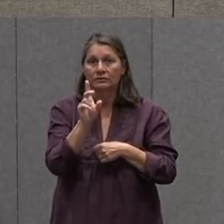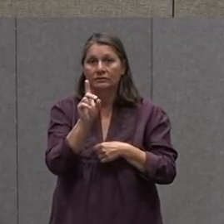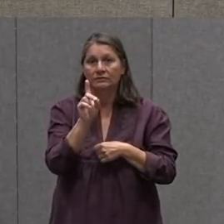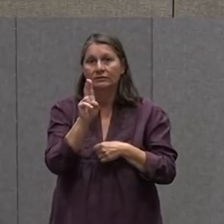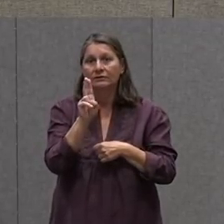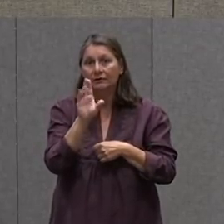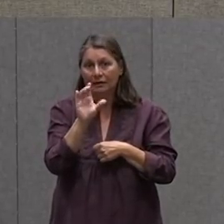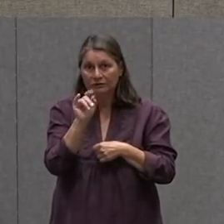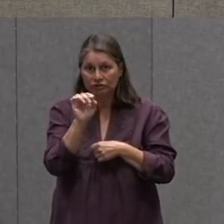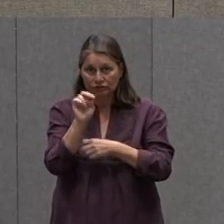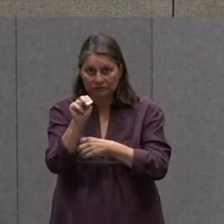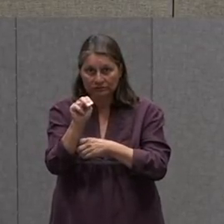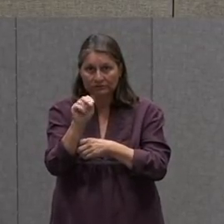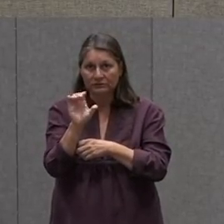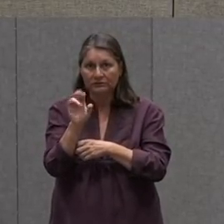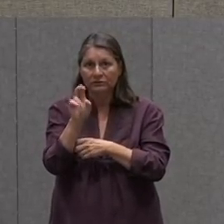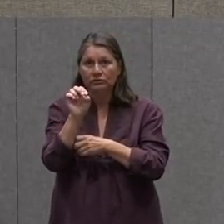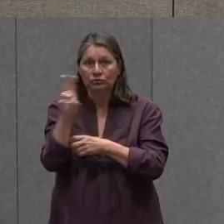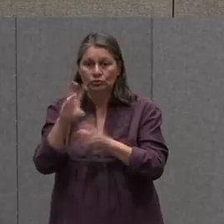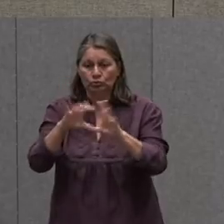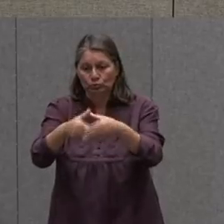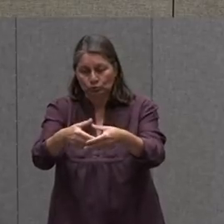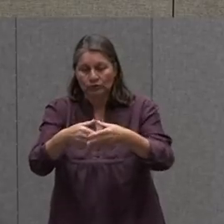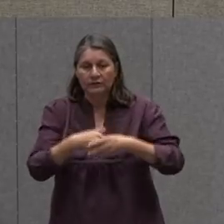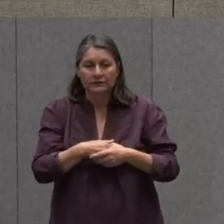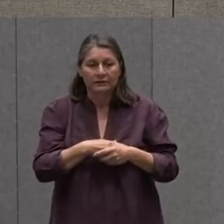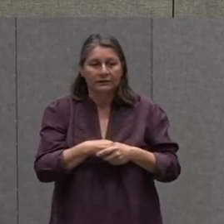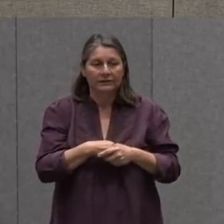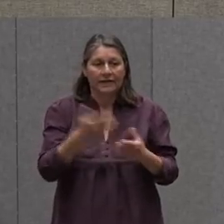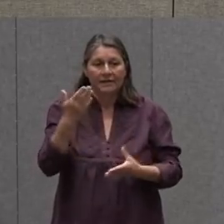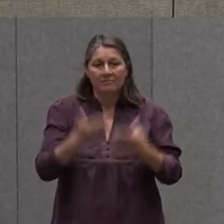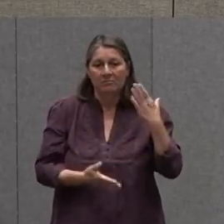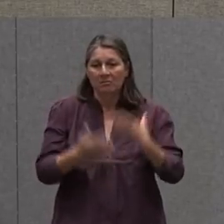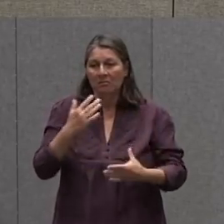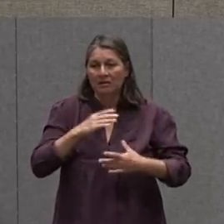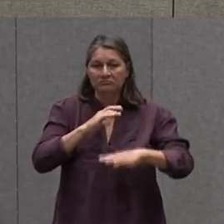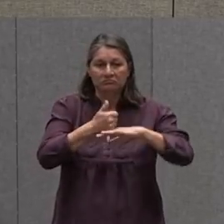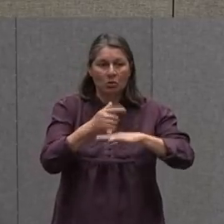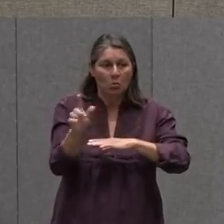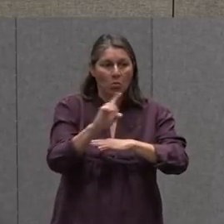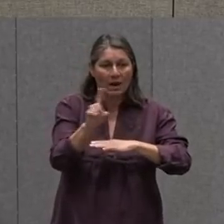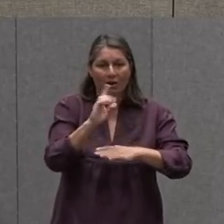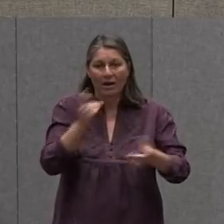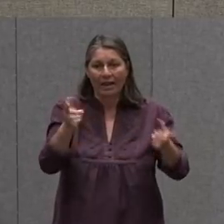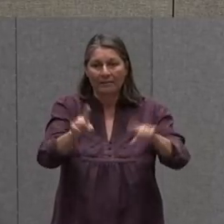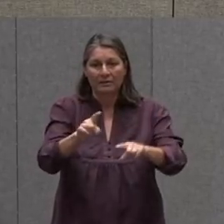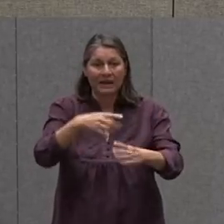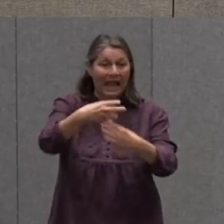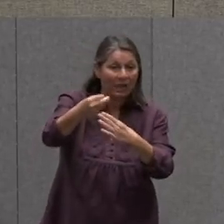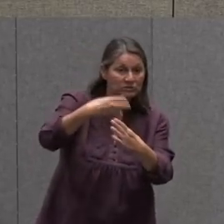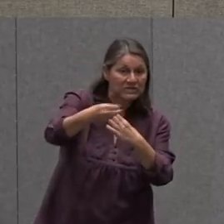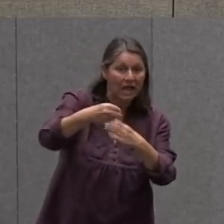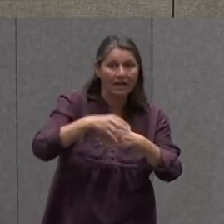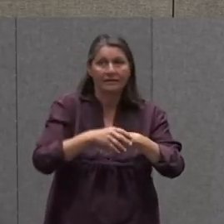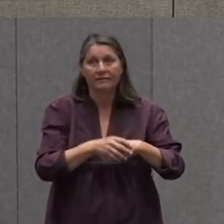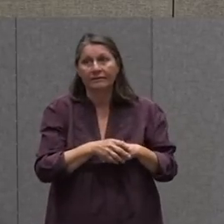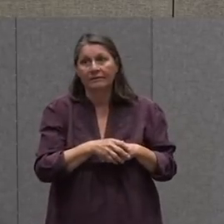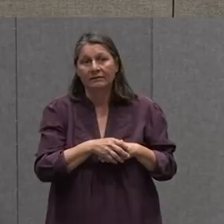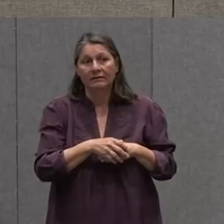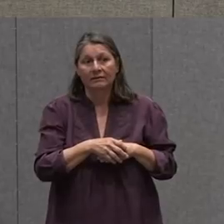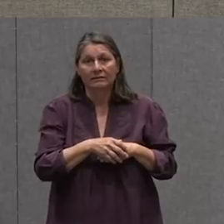To Put In Where The Story Is Going To Take Place Your Setting It Could Be That It's Outside Maybe You Make It Outside